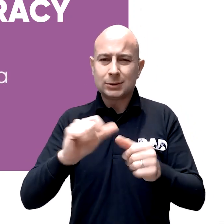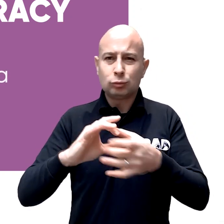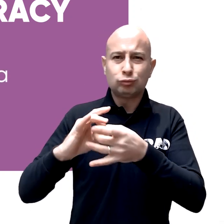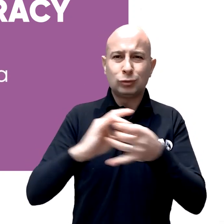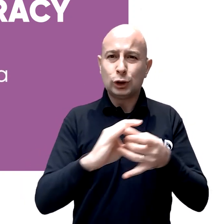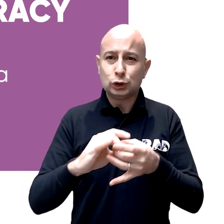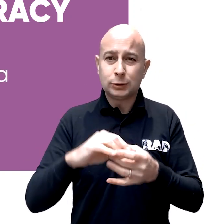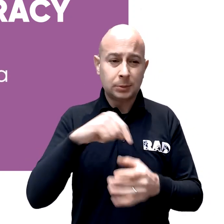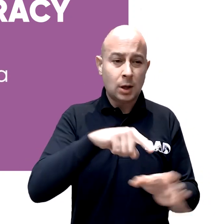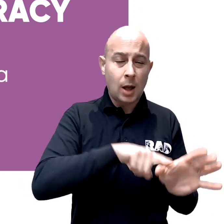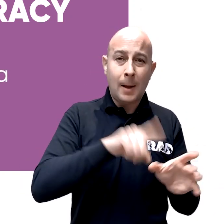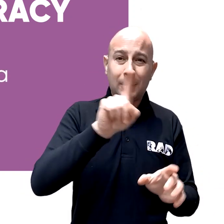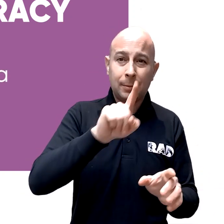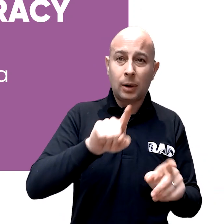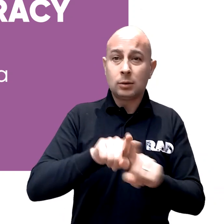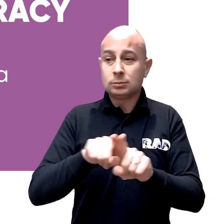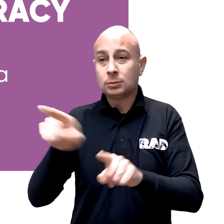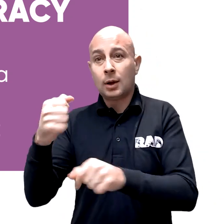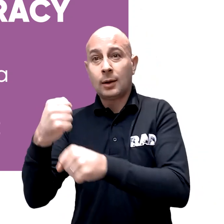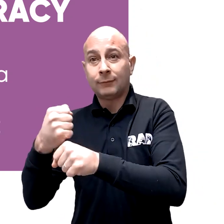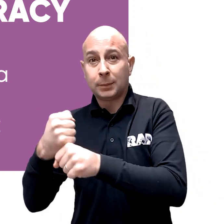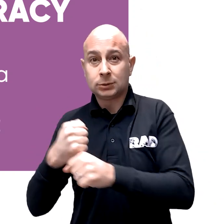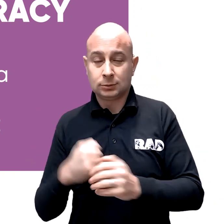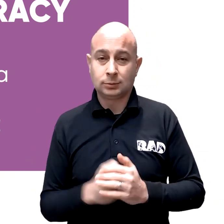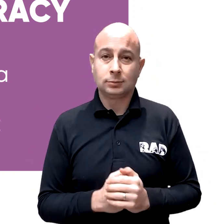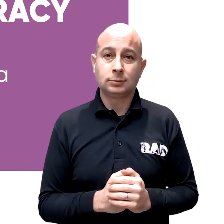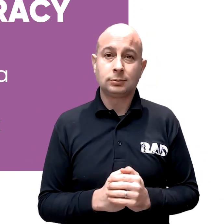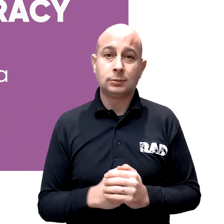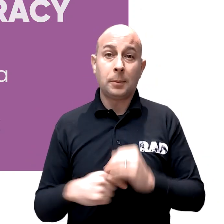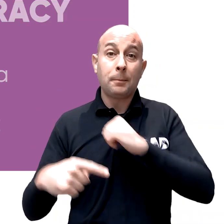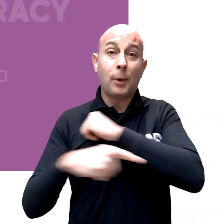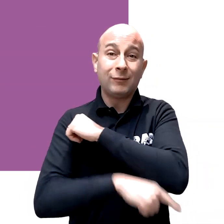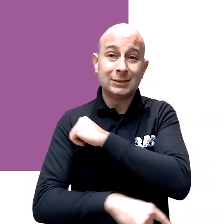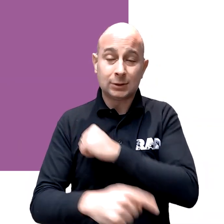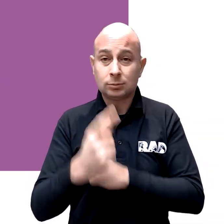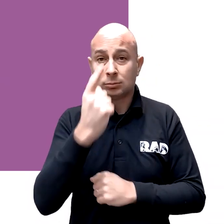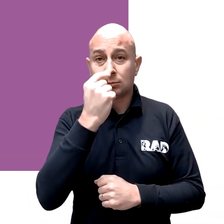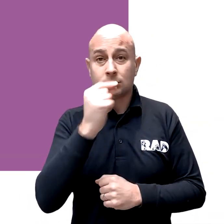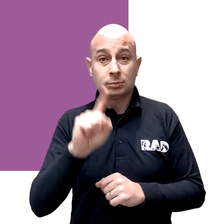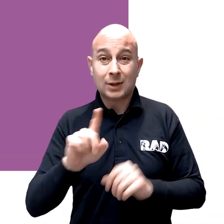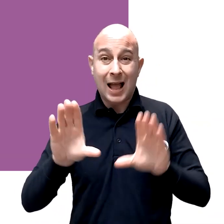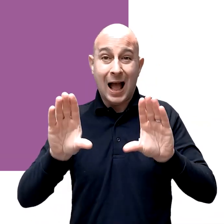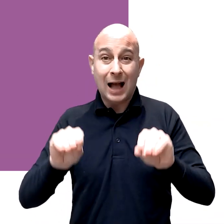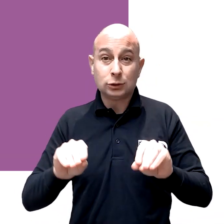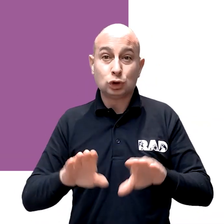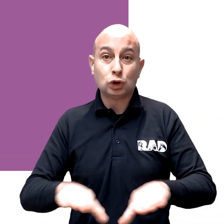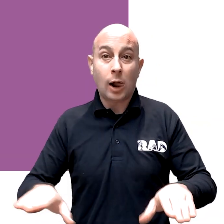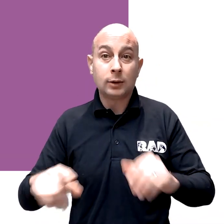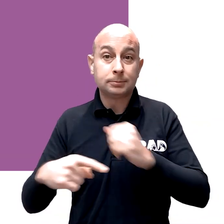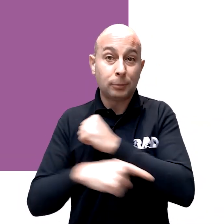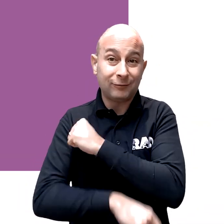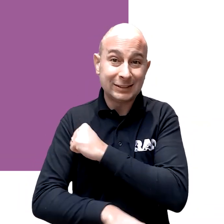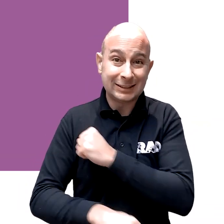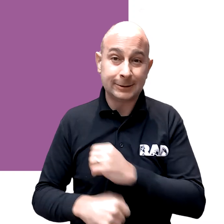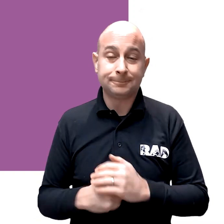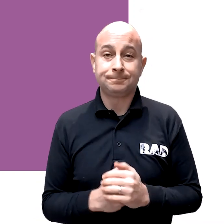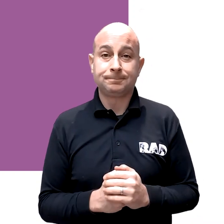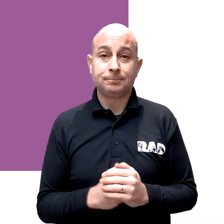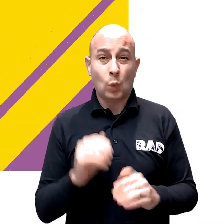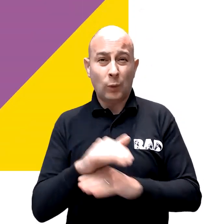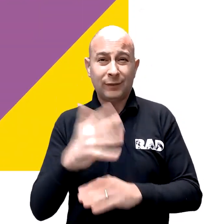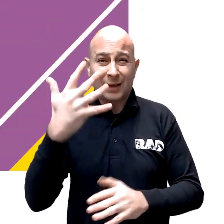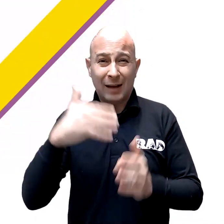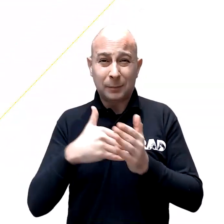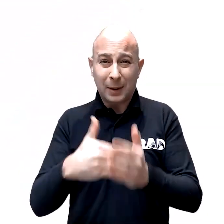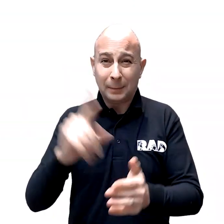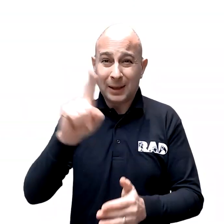or building a better relationship between young people and government. Poverty. This could be end child